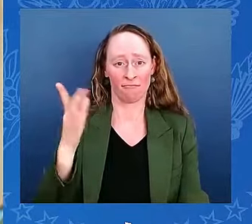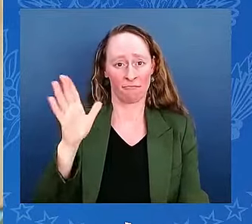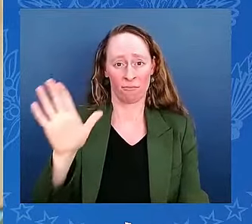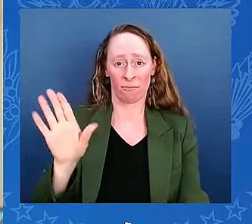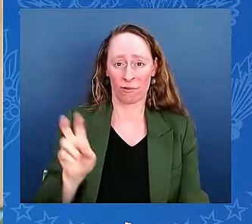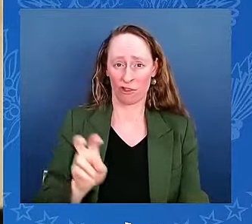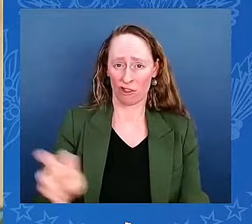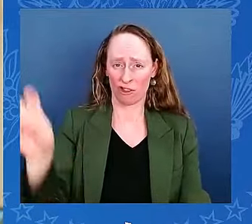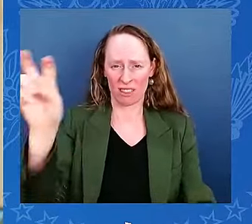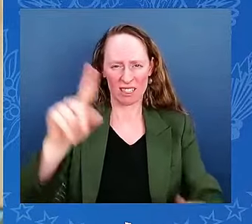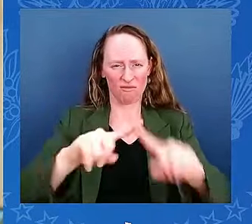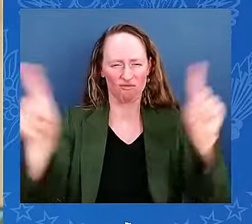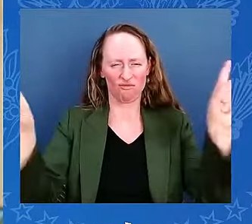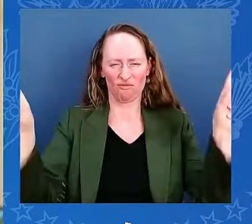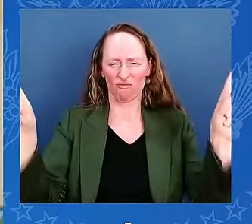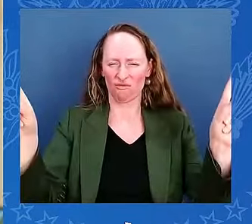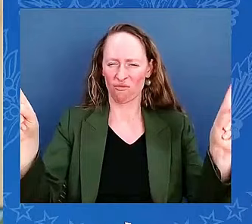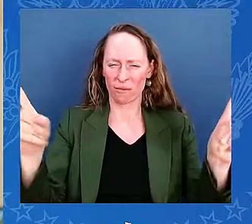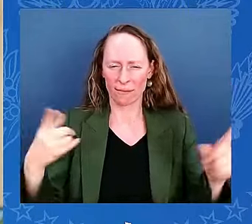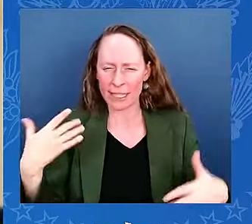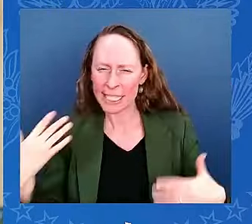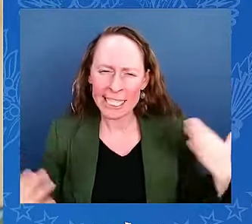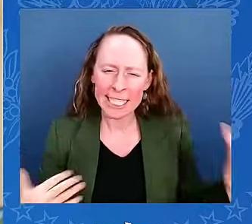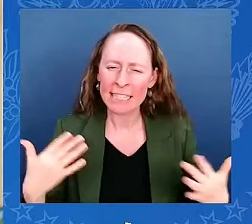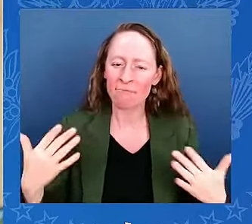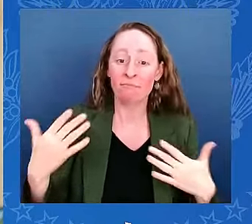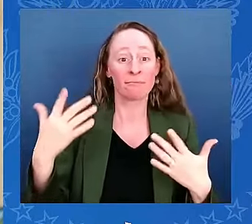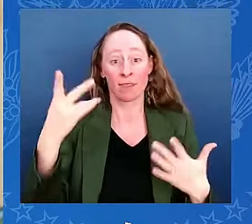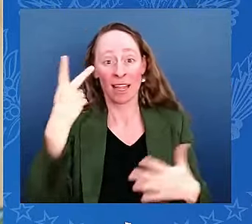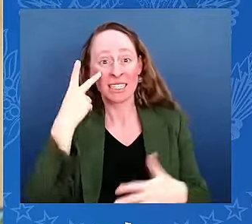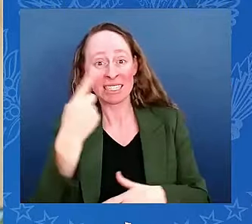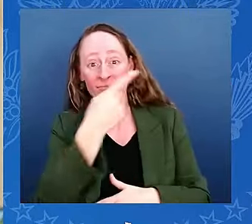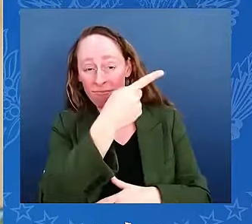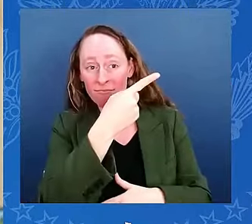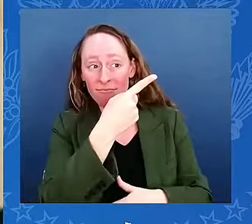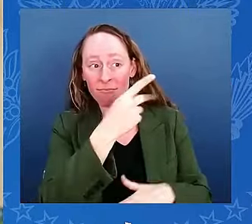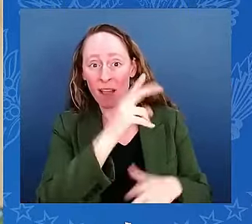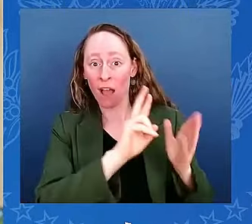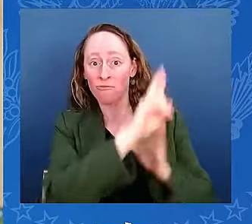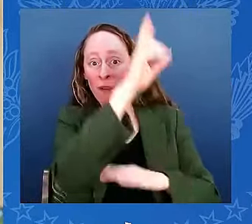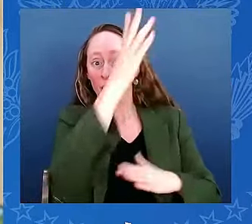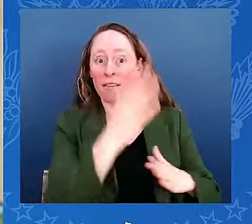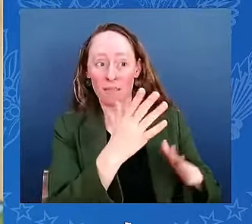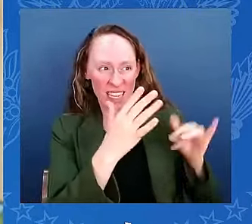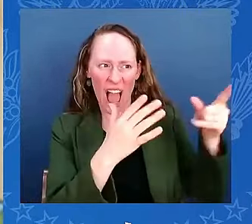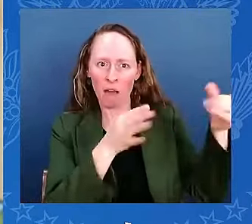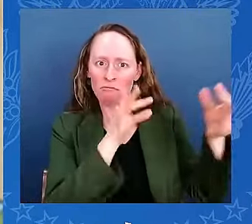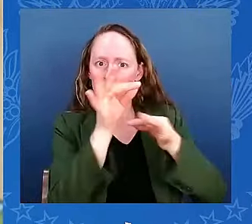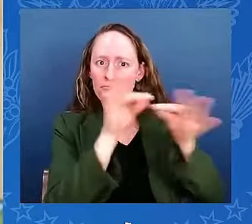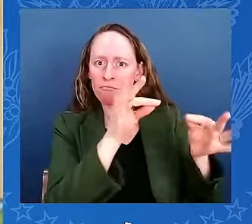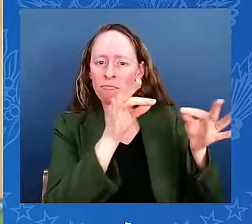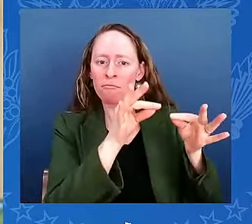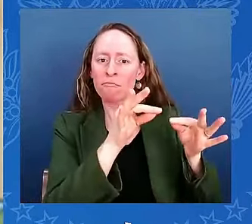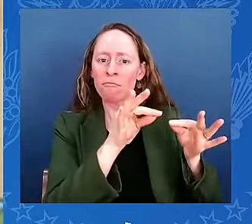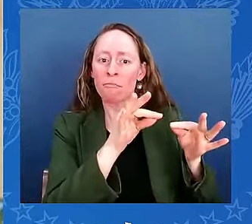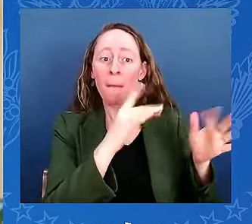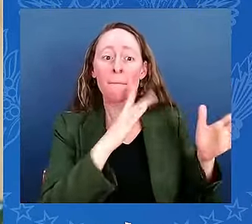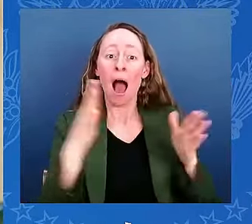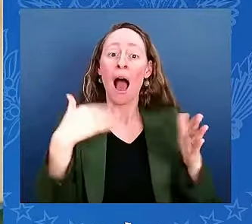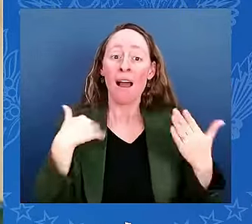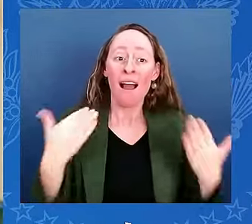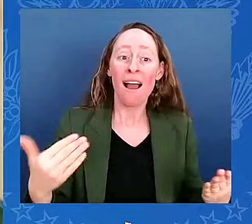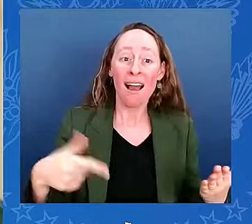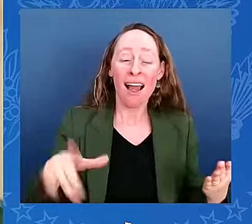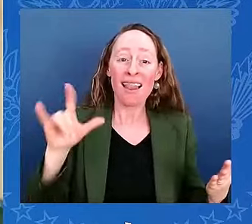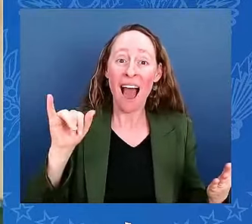Diwali from the International Space Station. Now, we were going to do a live video, but as I pointed out already, she's traveling 17,000